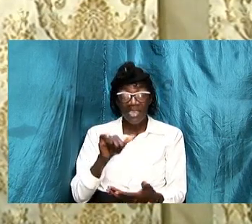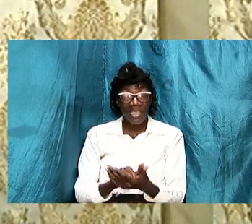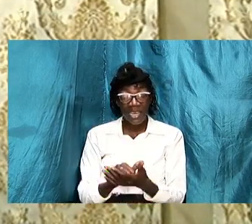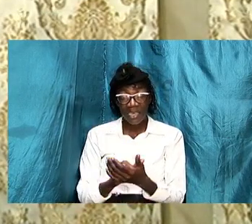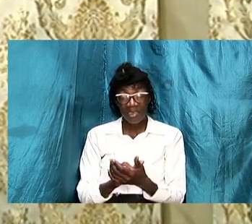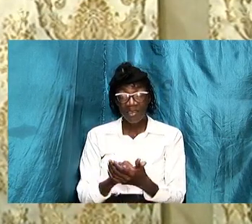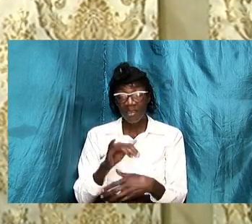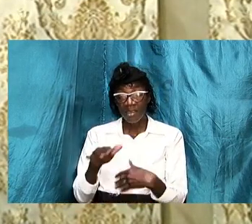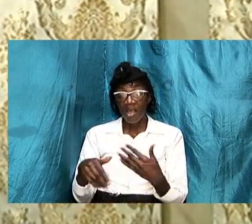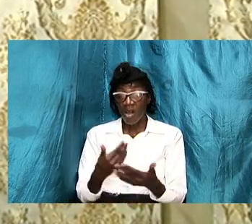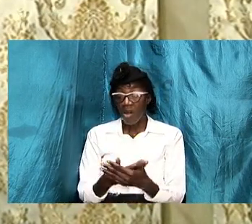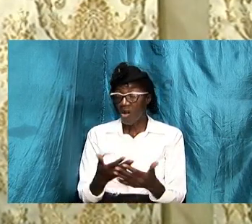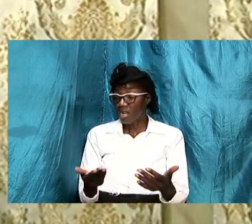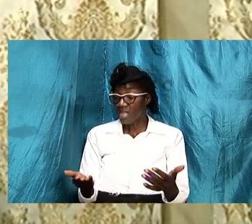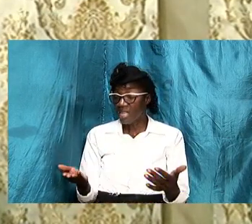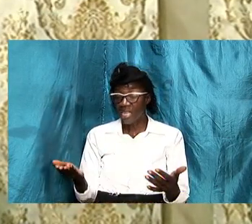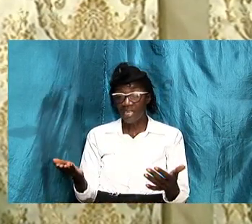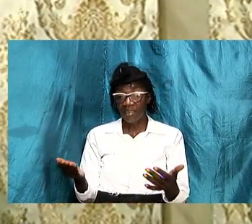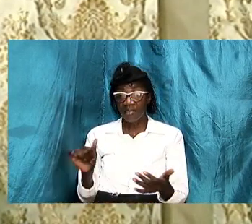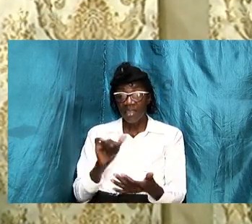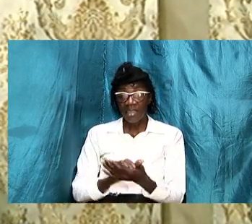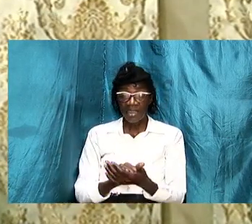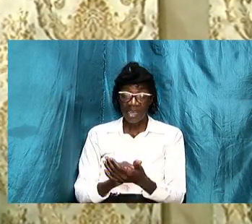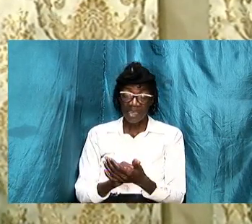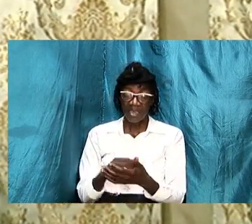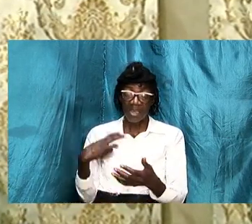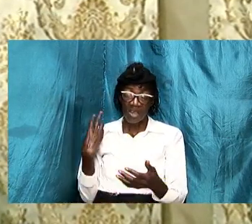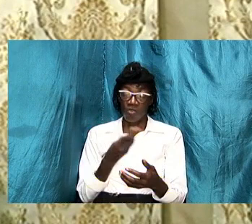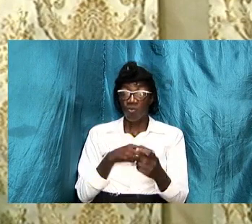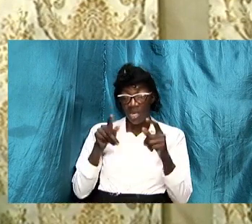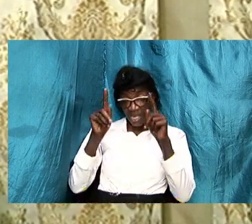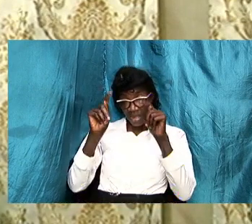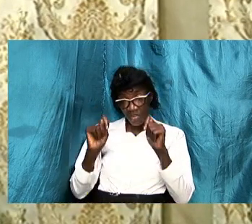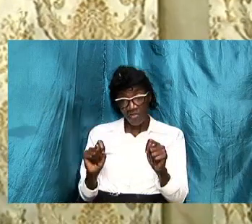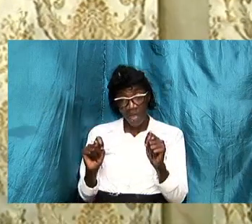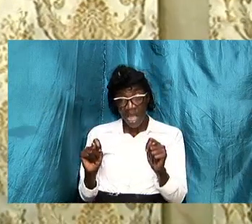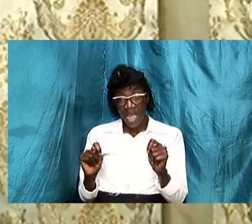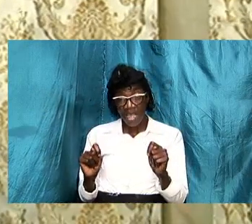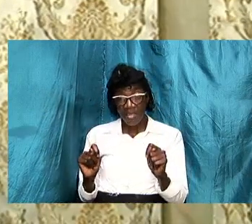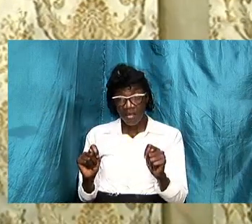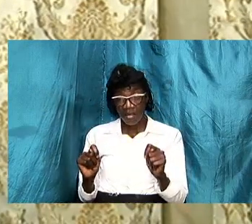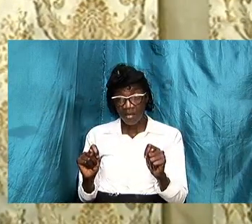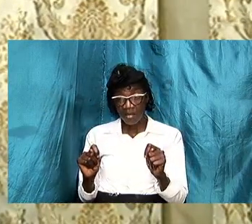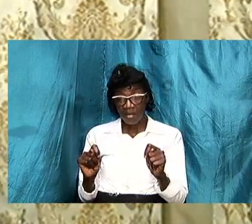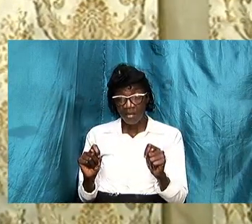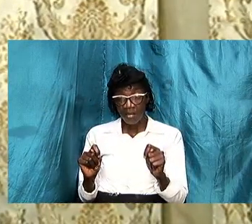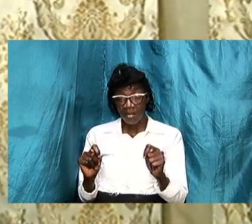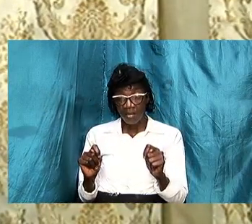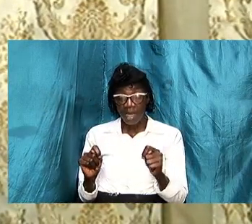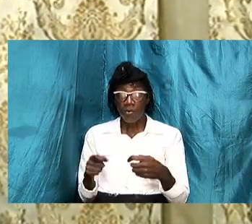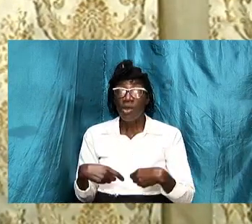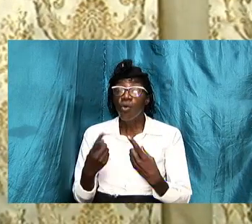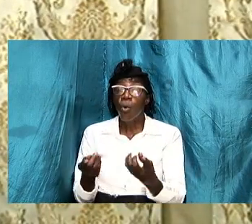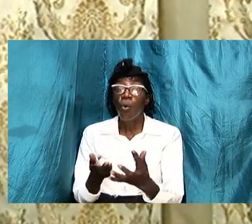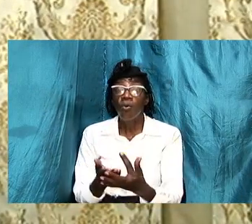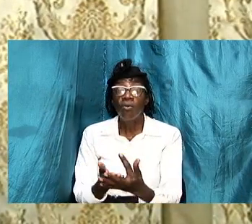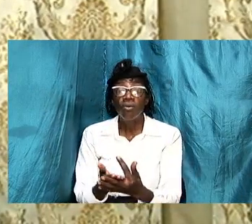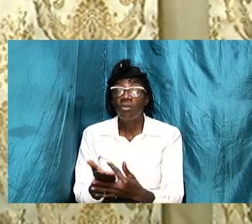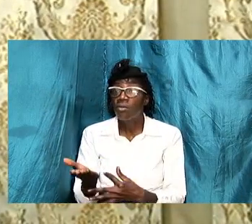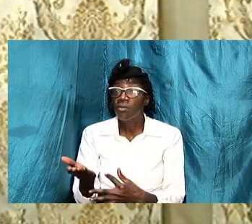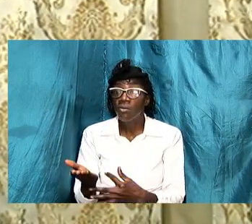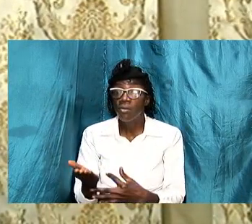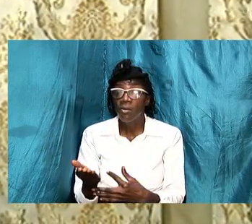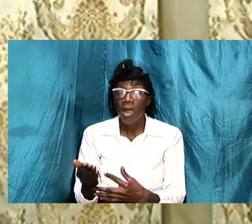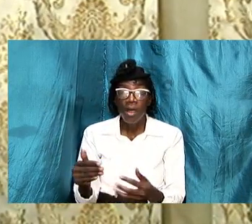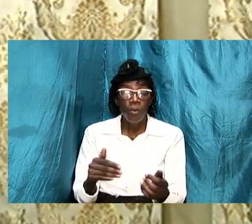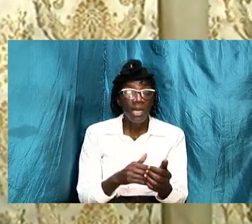all the things that all might try all the approaches that we may pursue will lead to